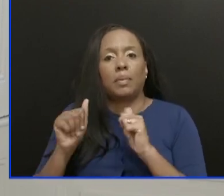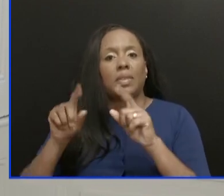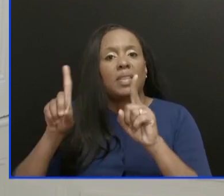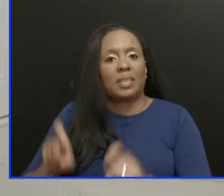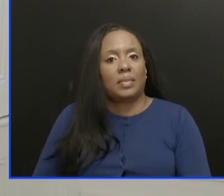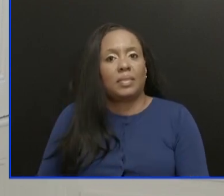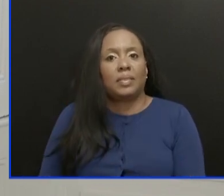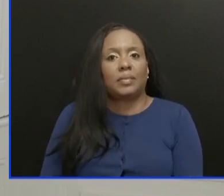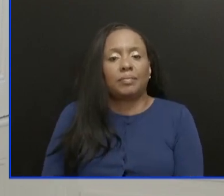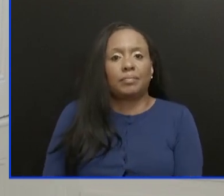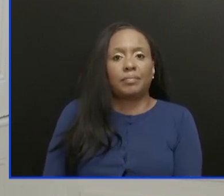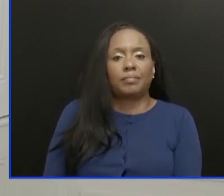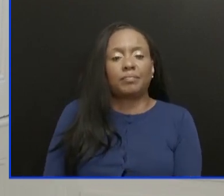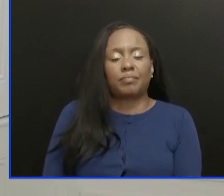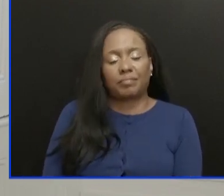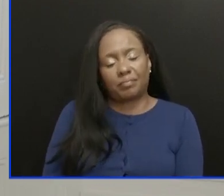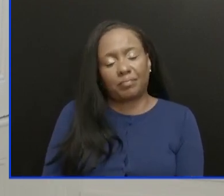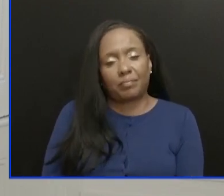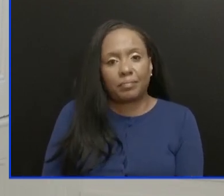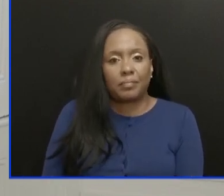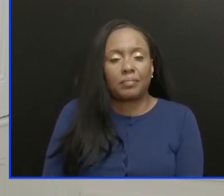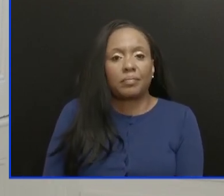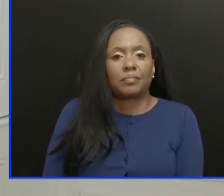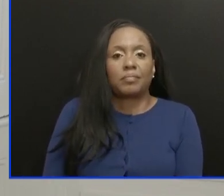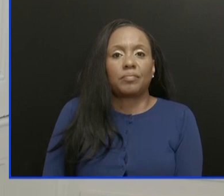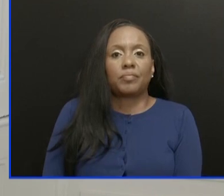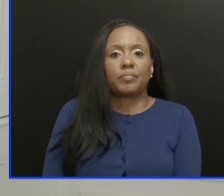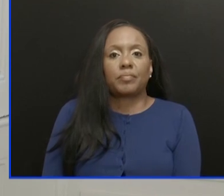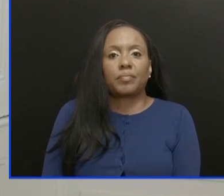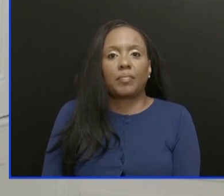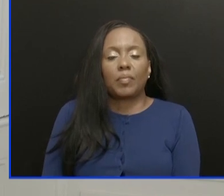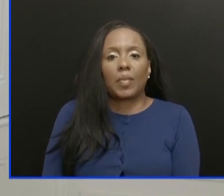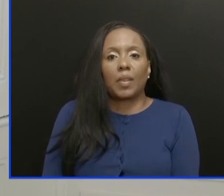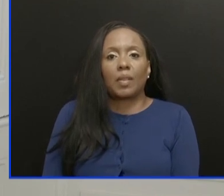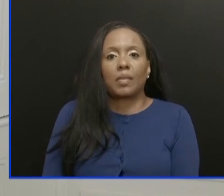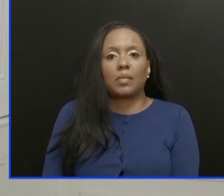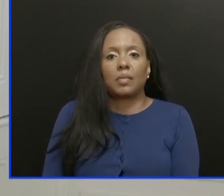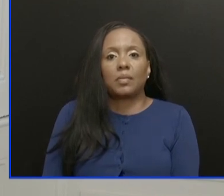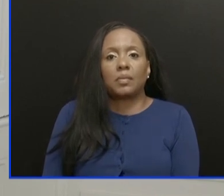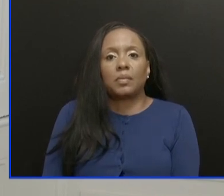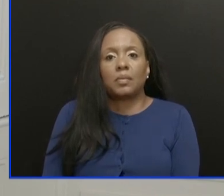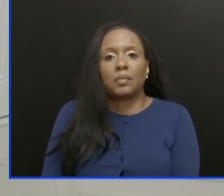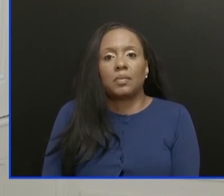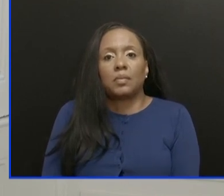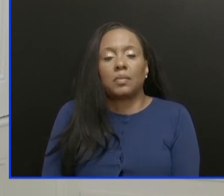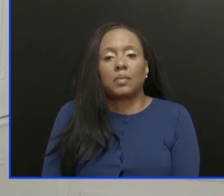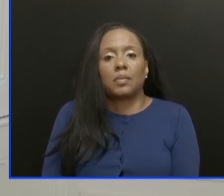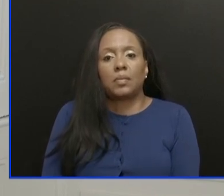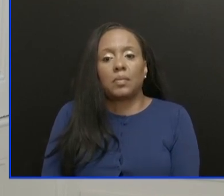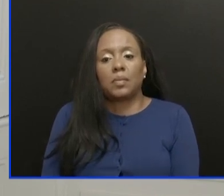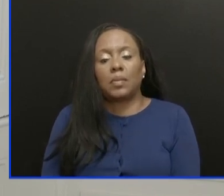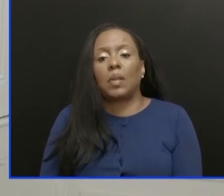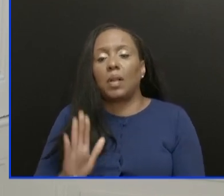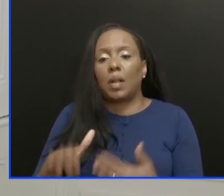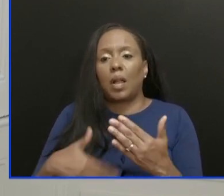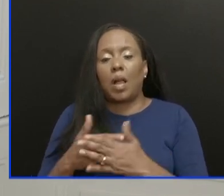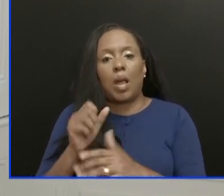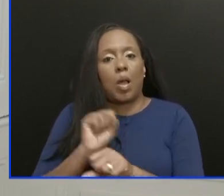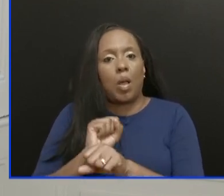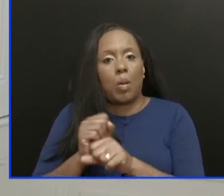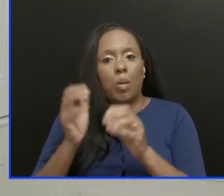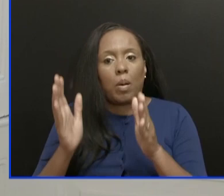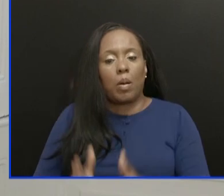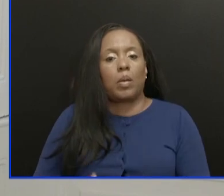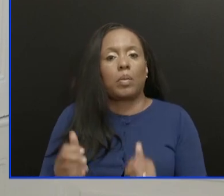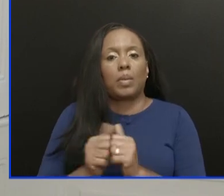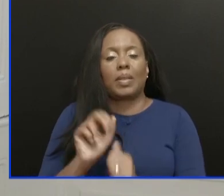In addition, we also instituted rapid antigen tests for all workers associated